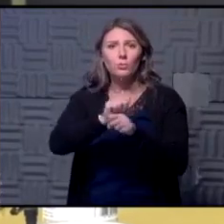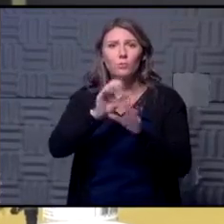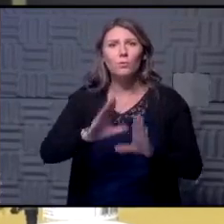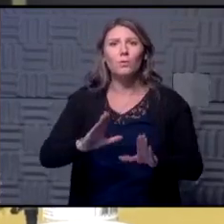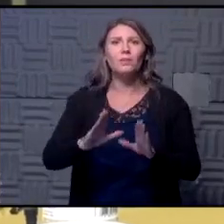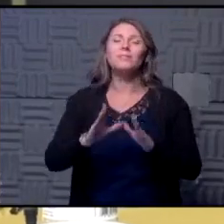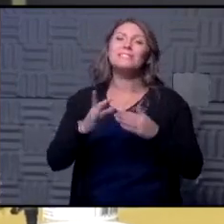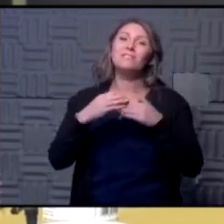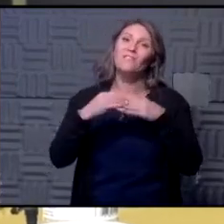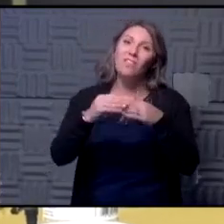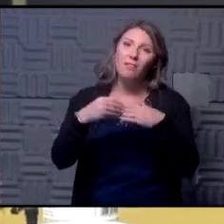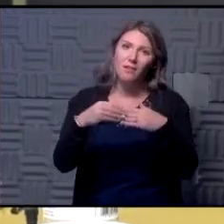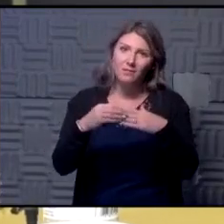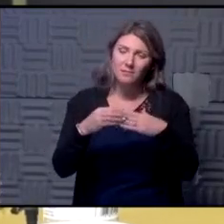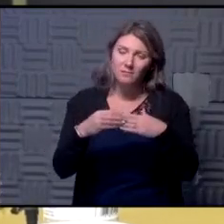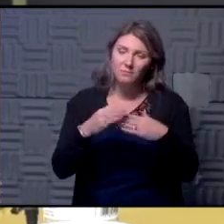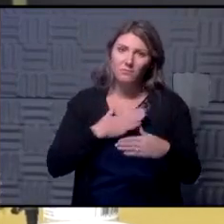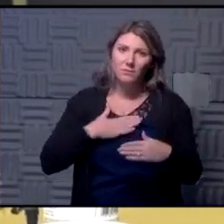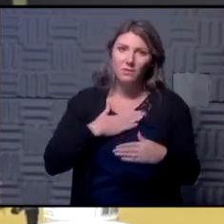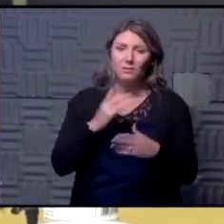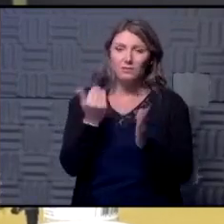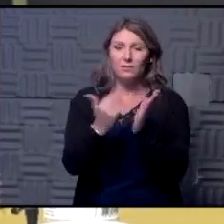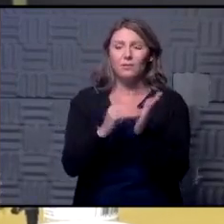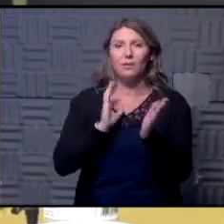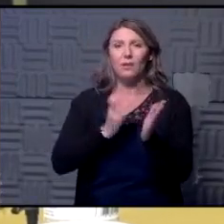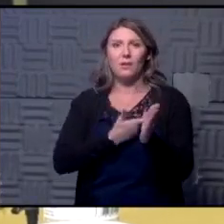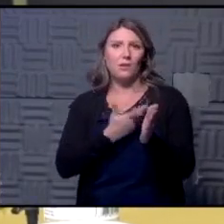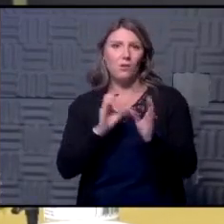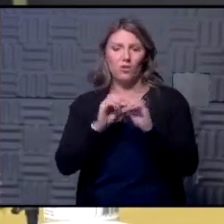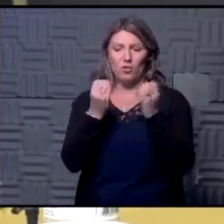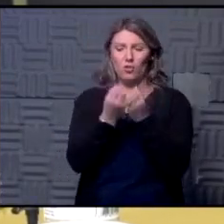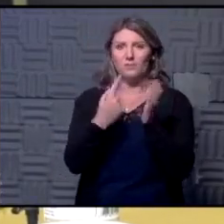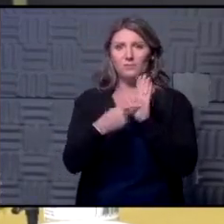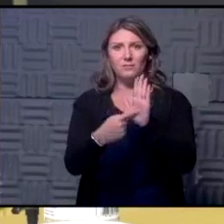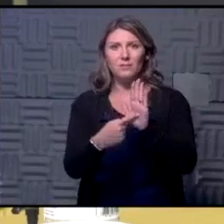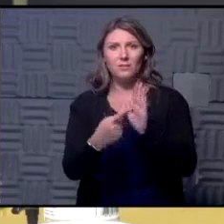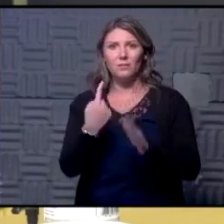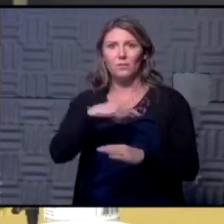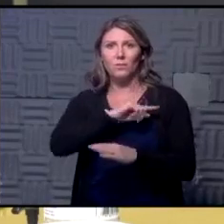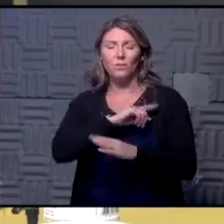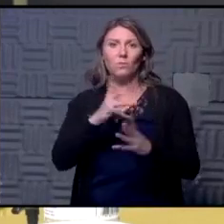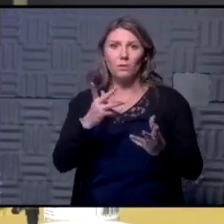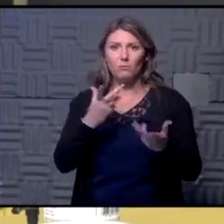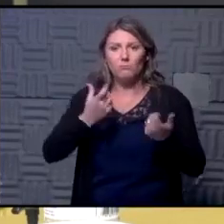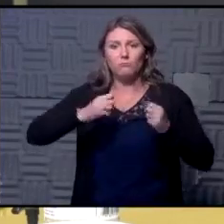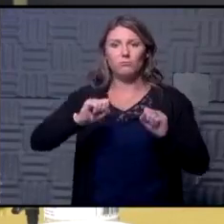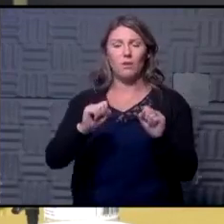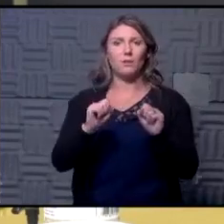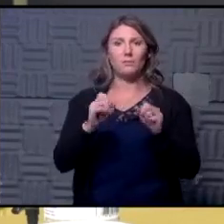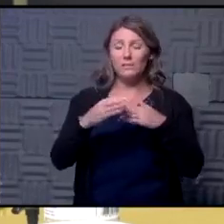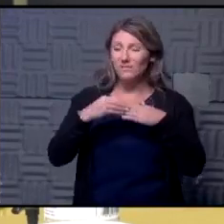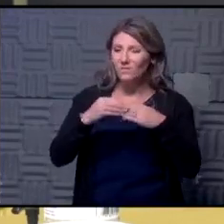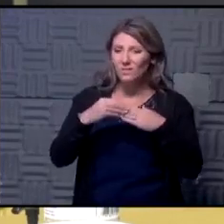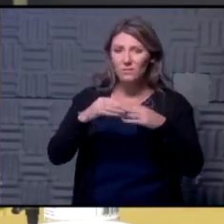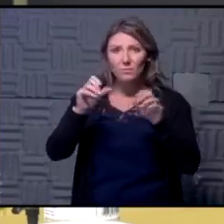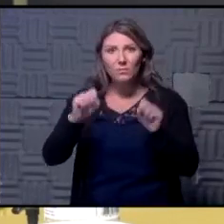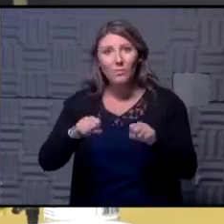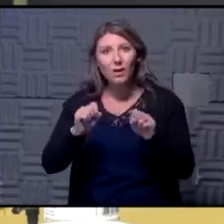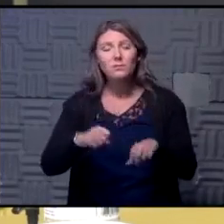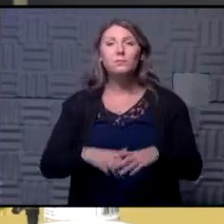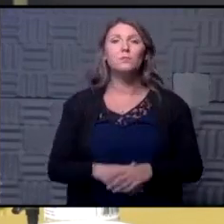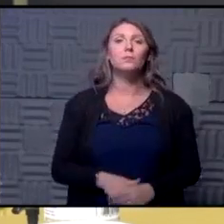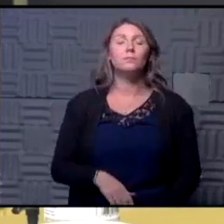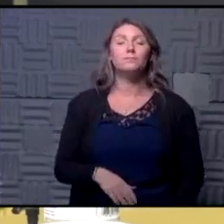flexible um and again i'll use our organization as an example i mean we absolutely are trying to be as flexible as possible